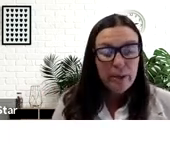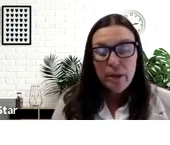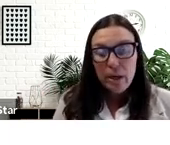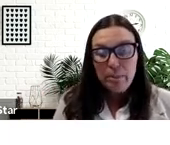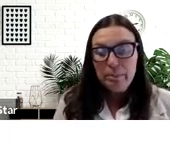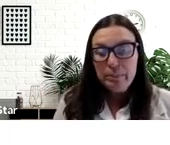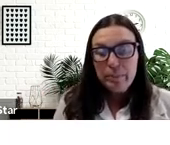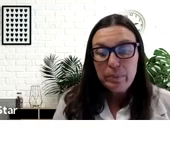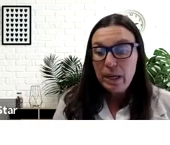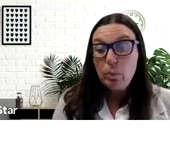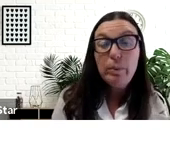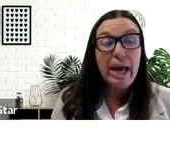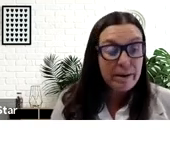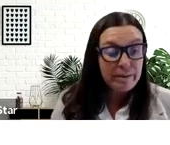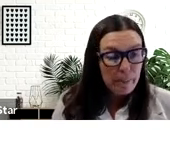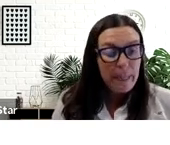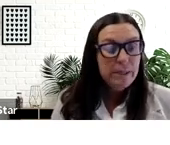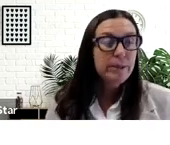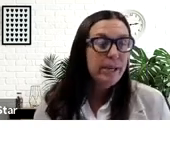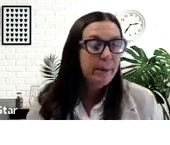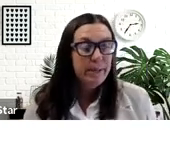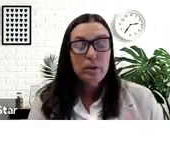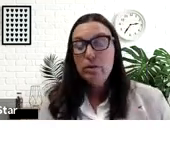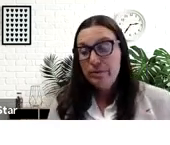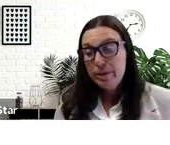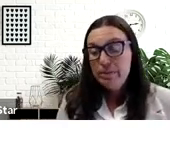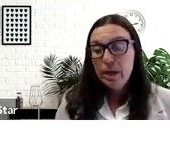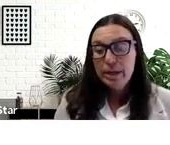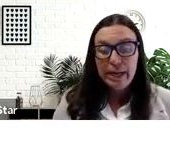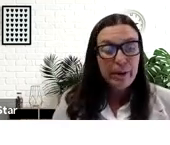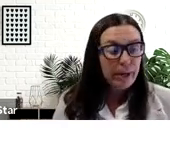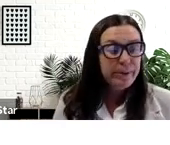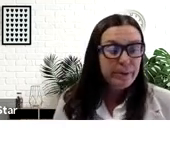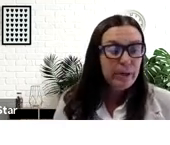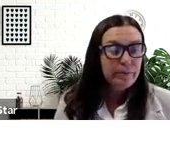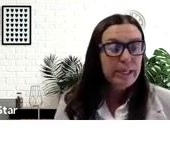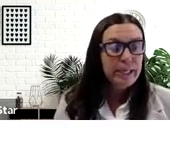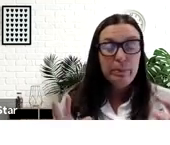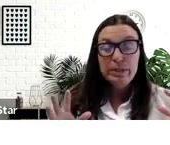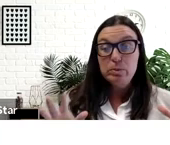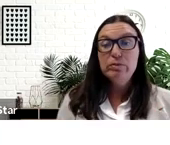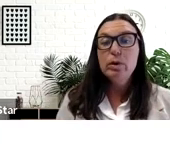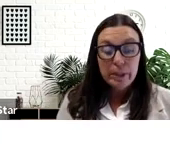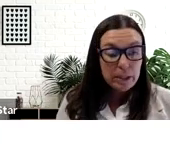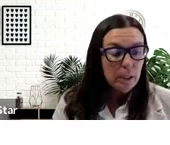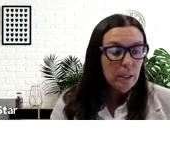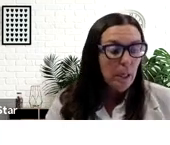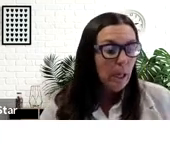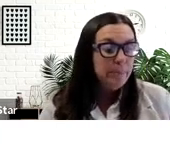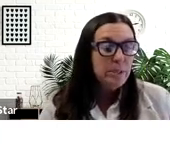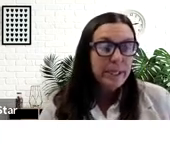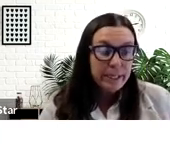be and what we have. So today I'm going give you an overview on how autoethnography can help us move forward.